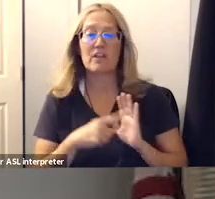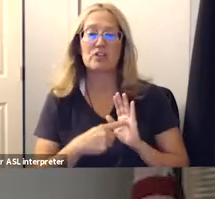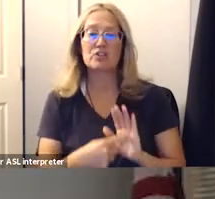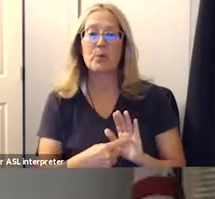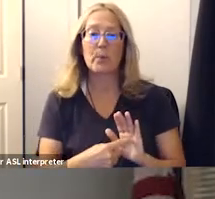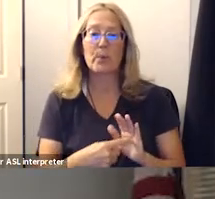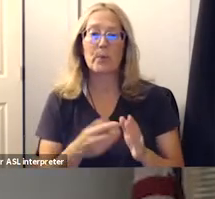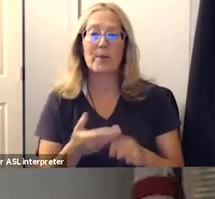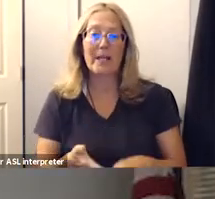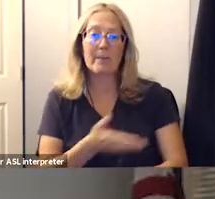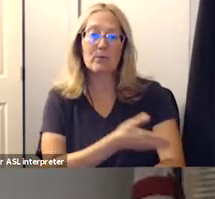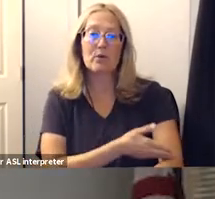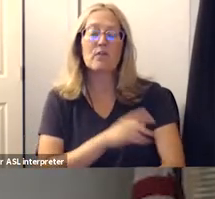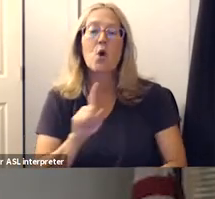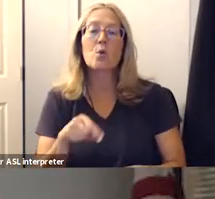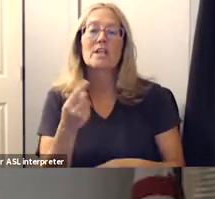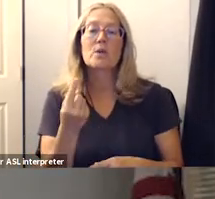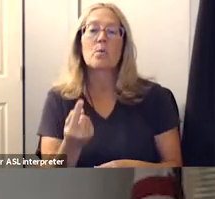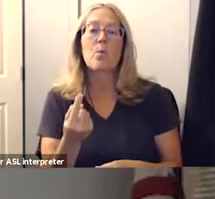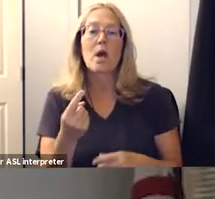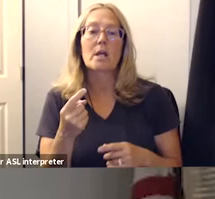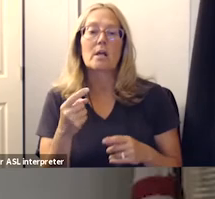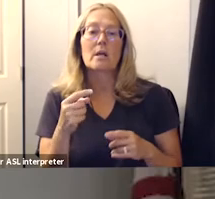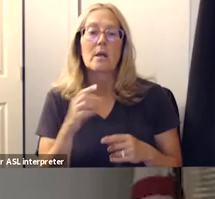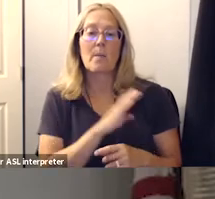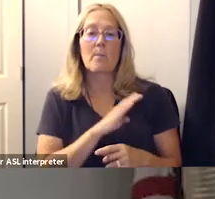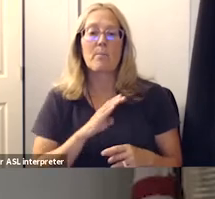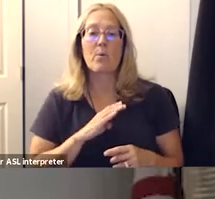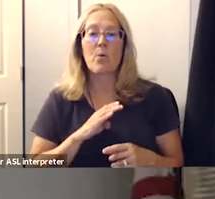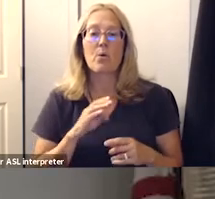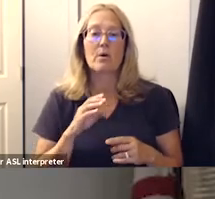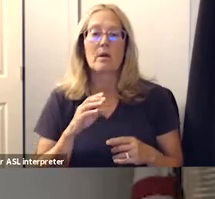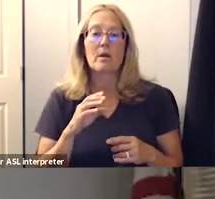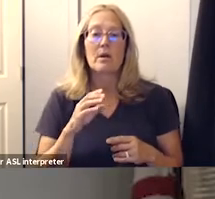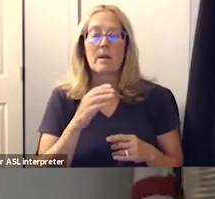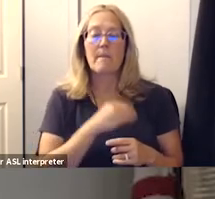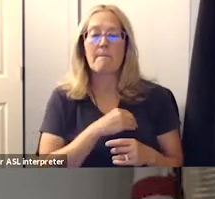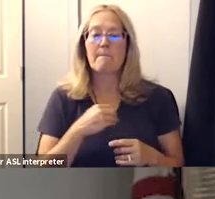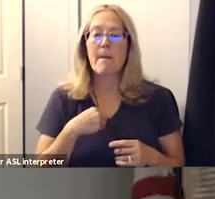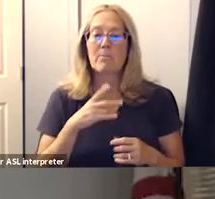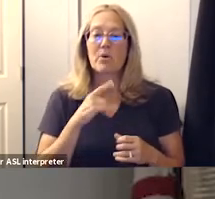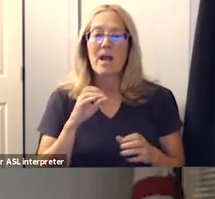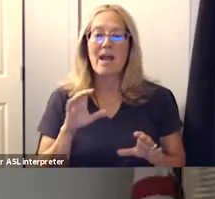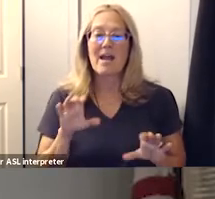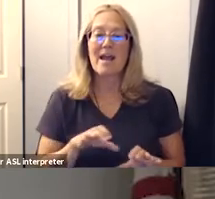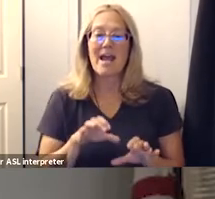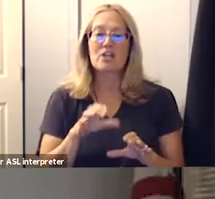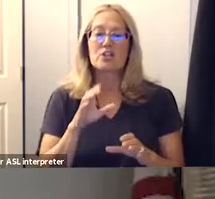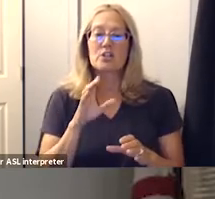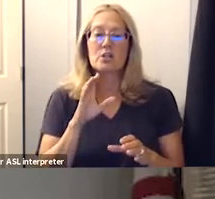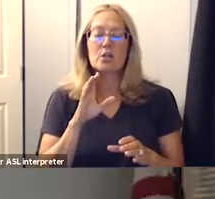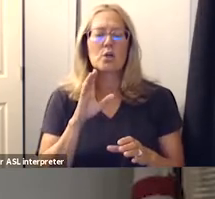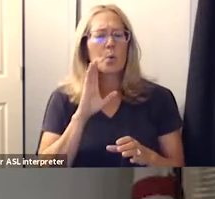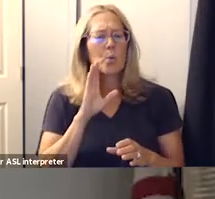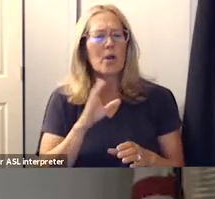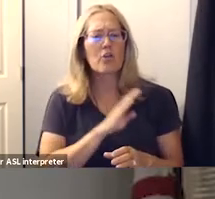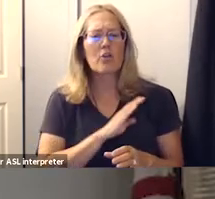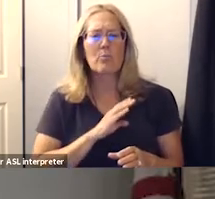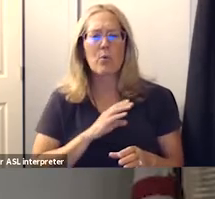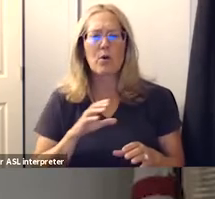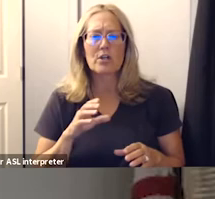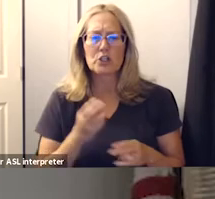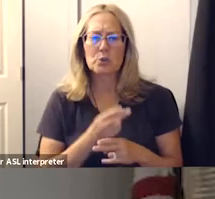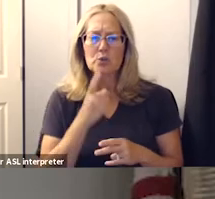and what actions will the board take to change all this